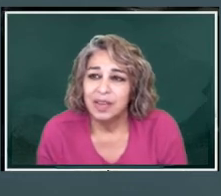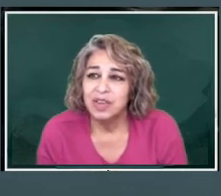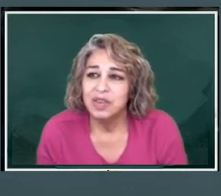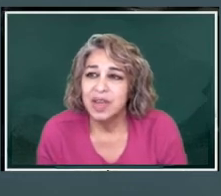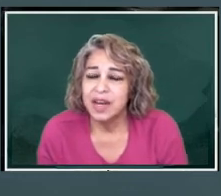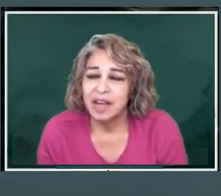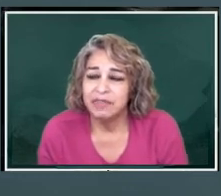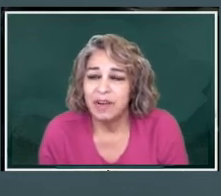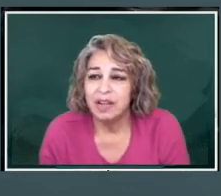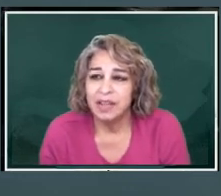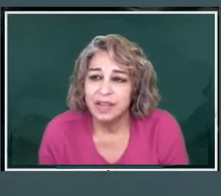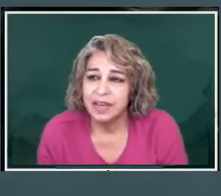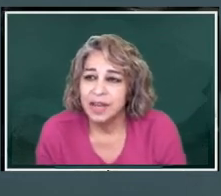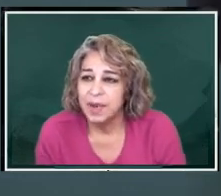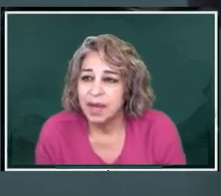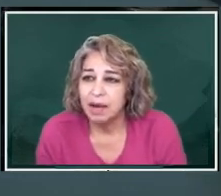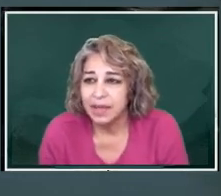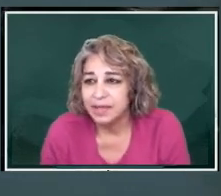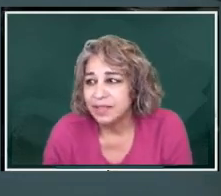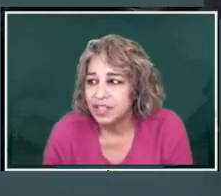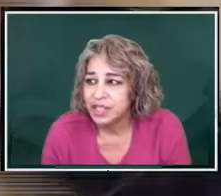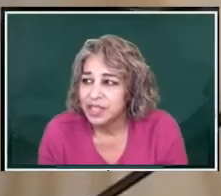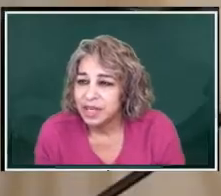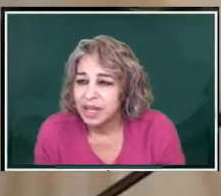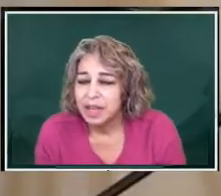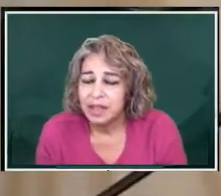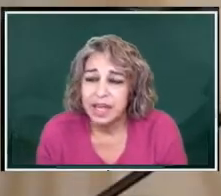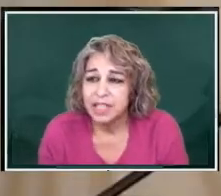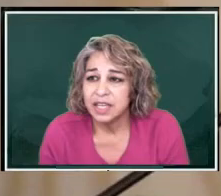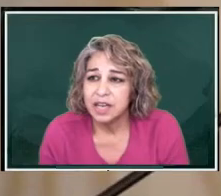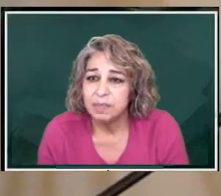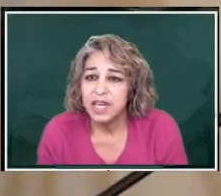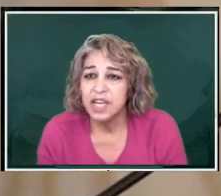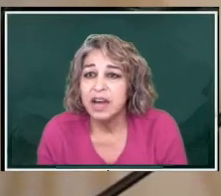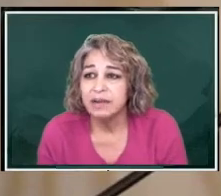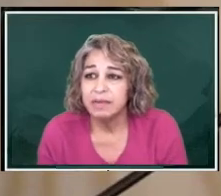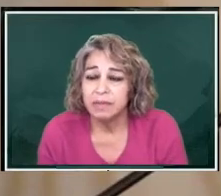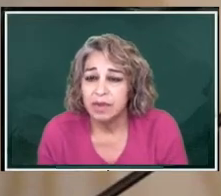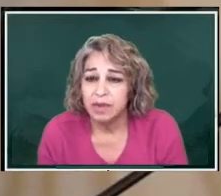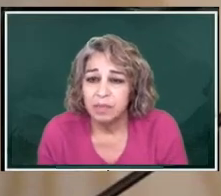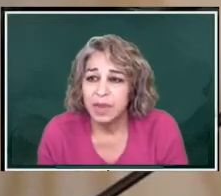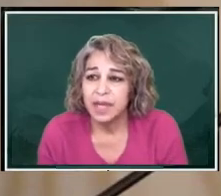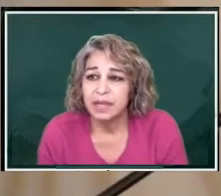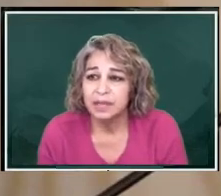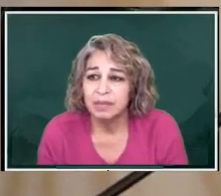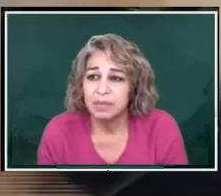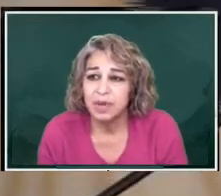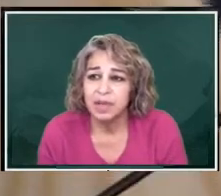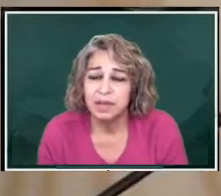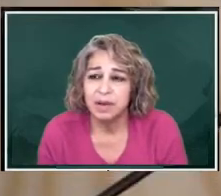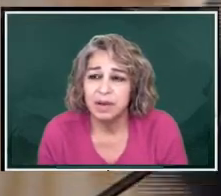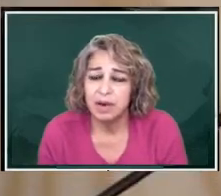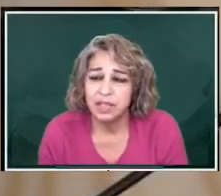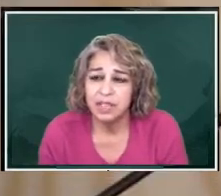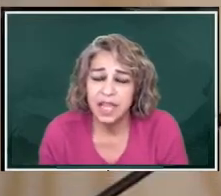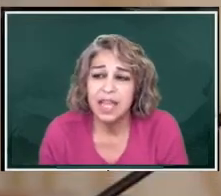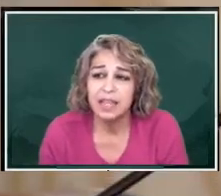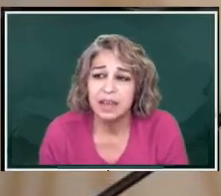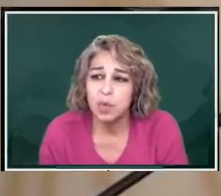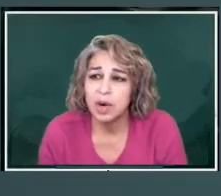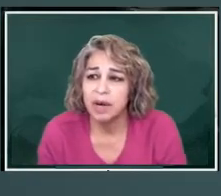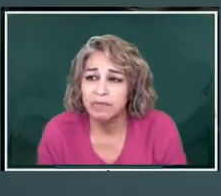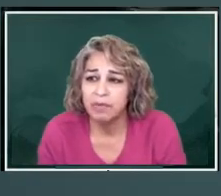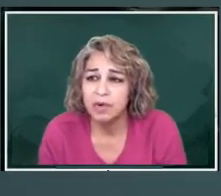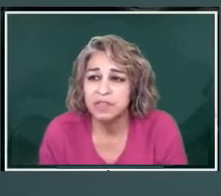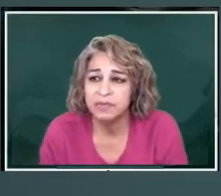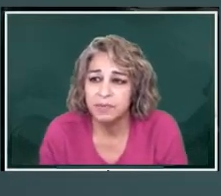You cannot fall in the demagoguages that it's going to be done because we are saying